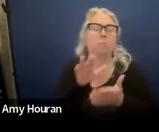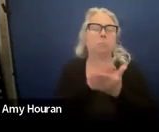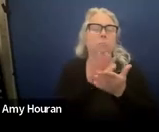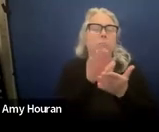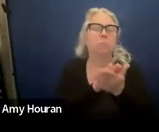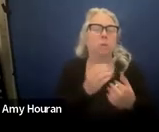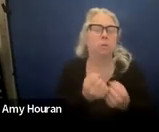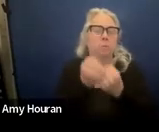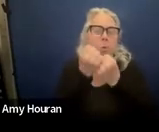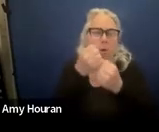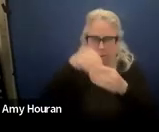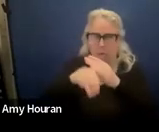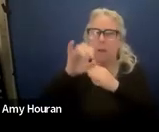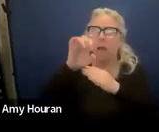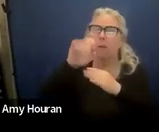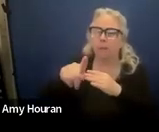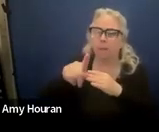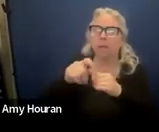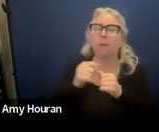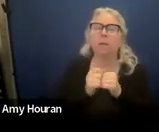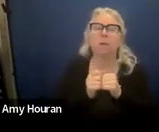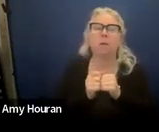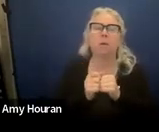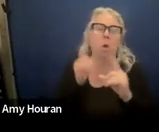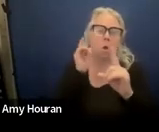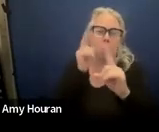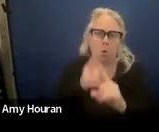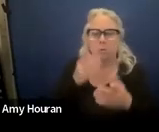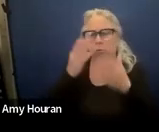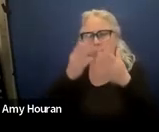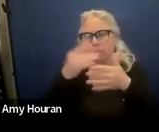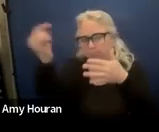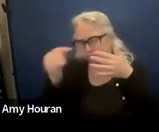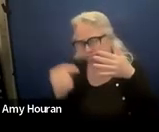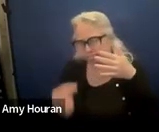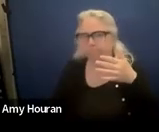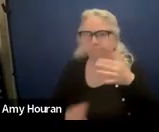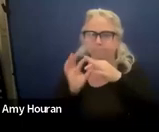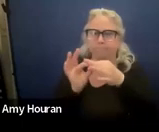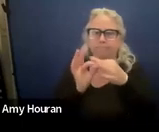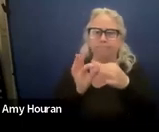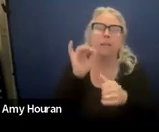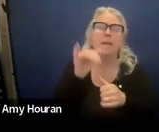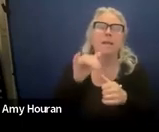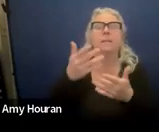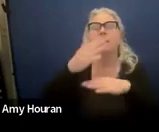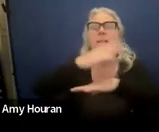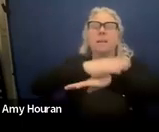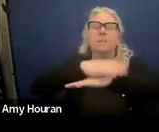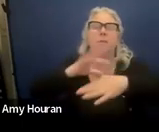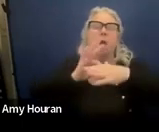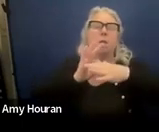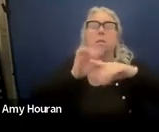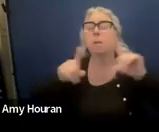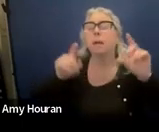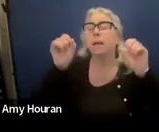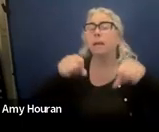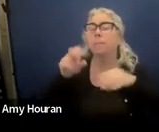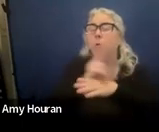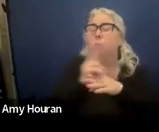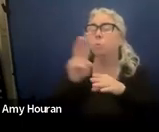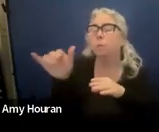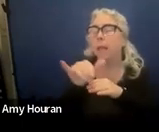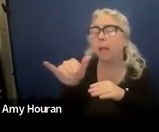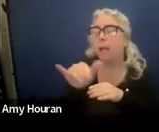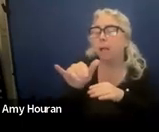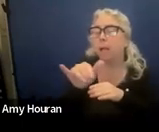support in the iep in the form of goals services etc so this is kind of it's the table of contents but it can also be used as a